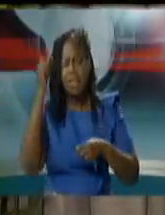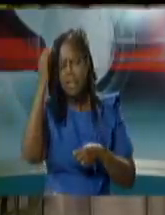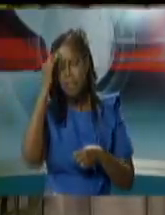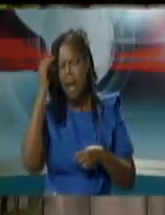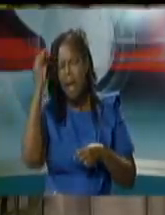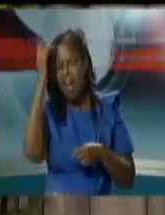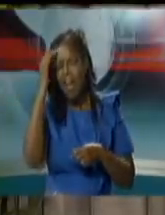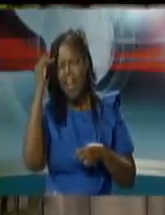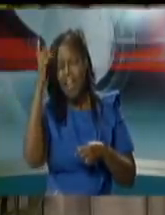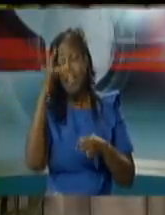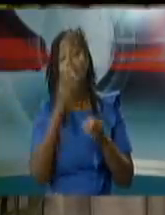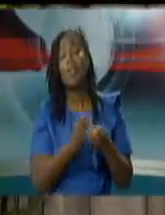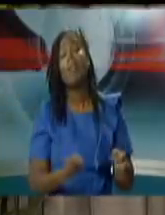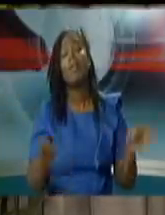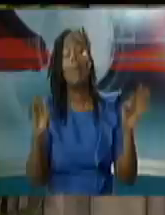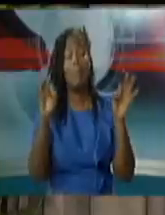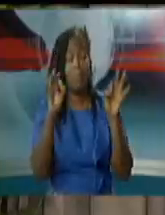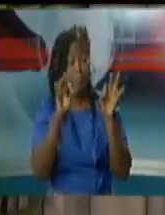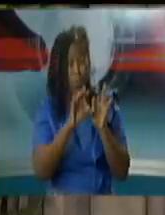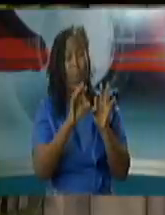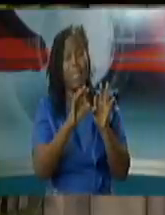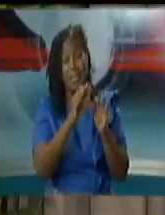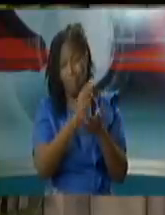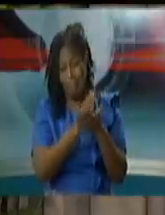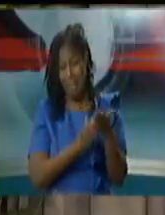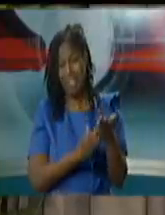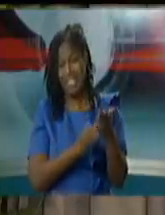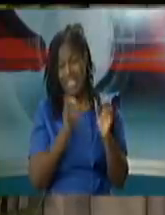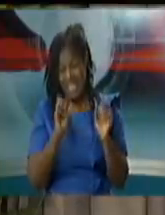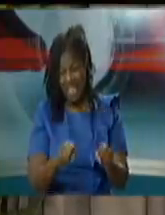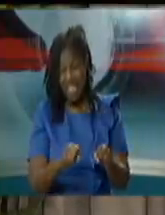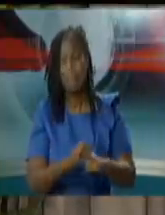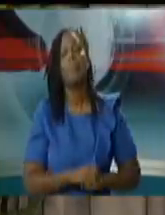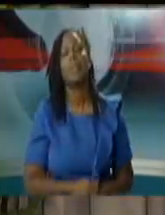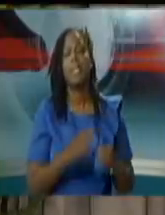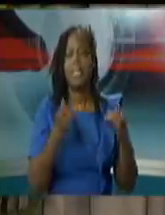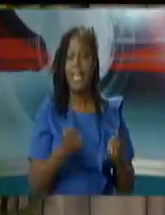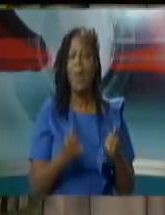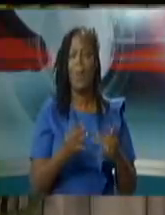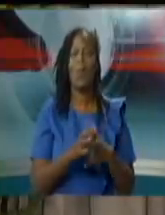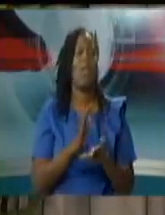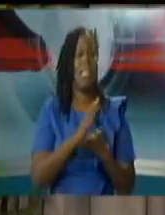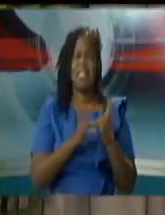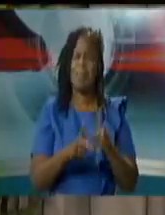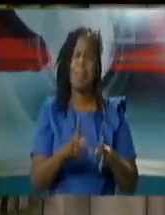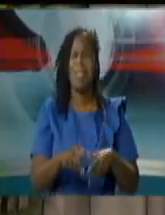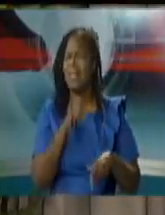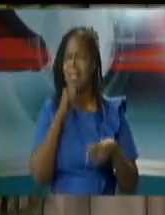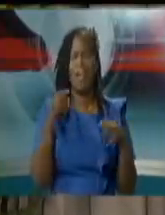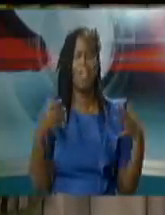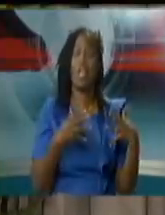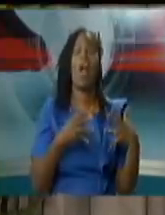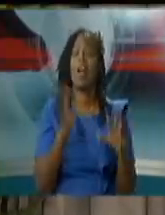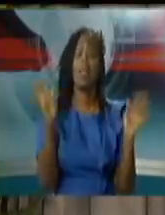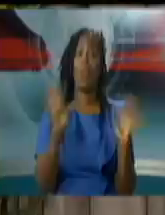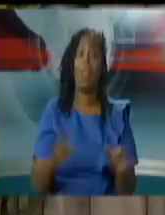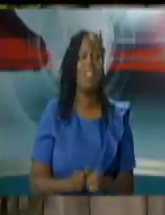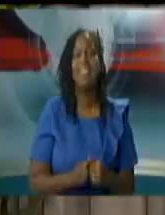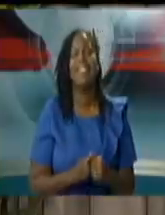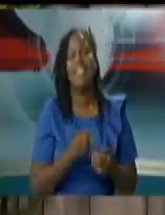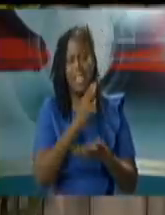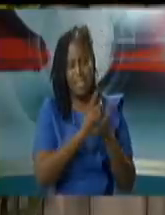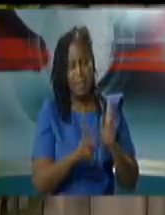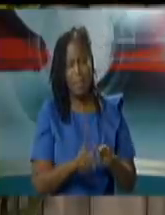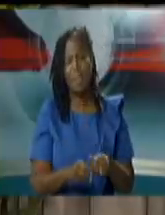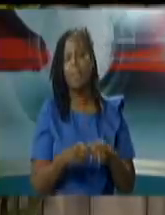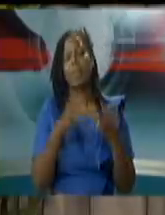people are not in so much of a shock position the guy who didn't pay his maintenance for one month and was given four months